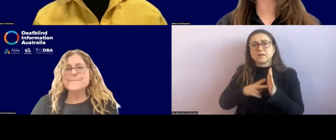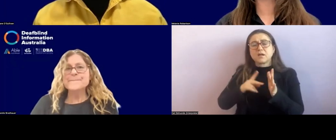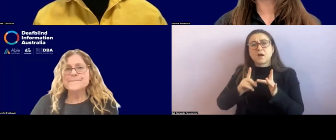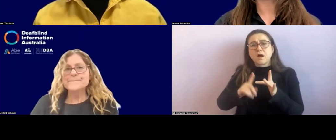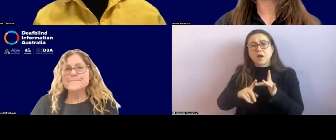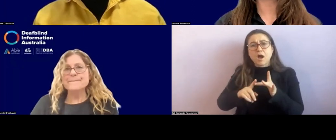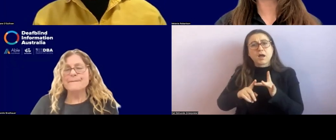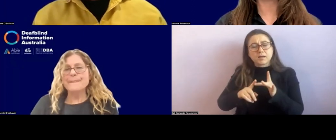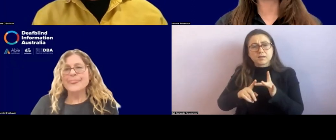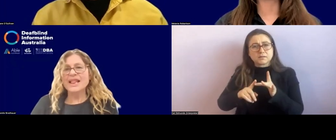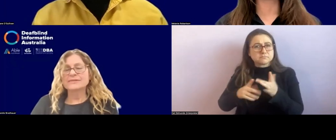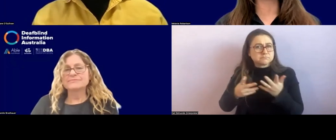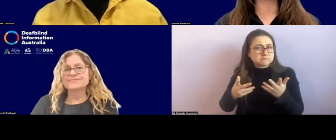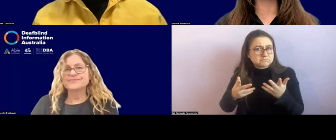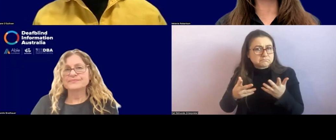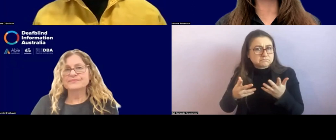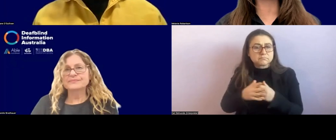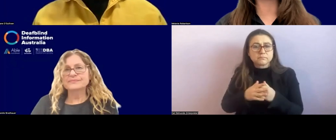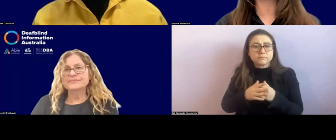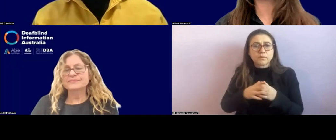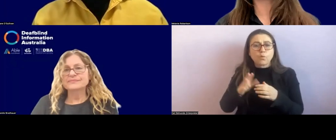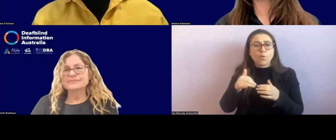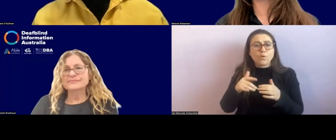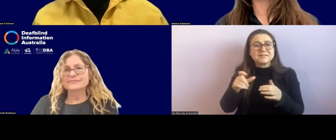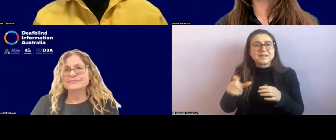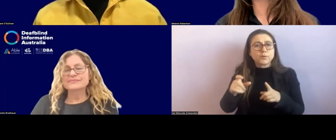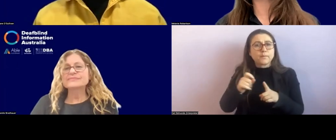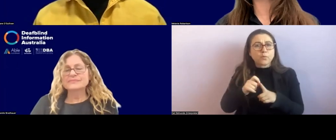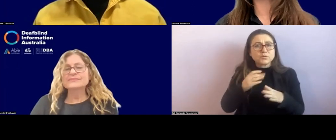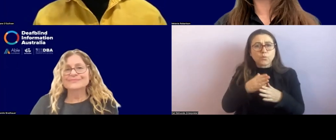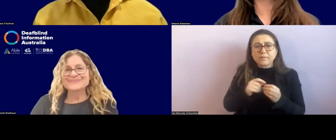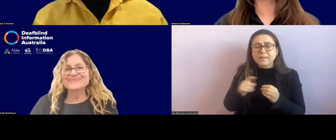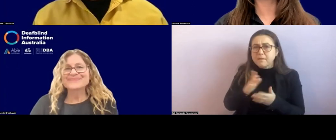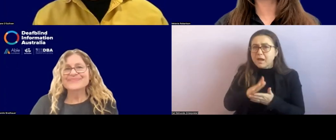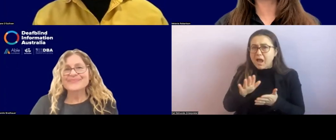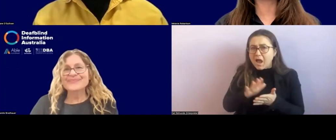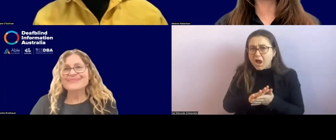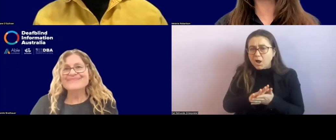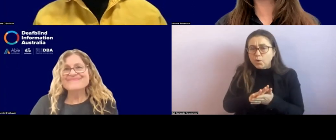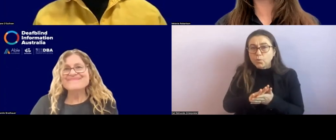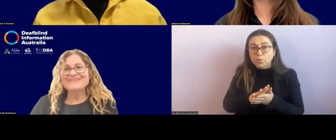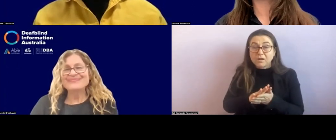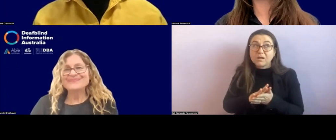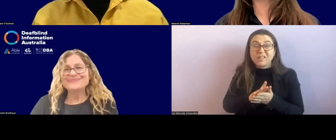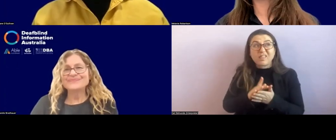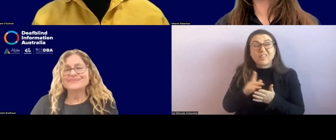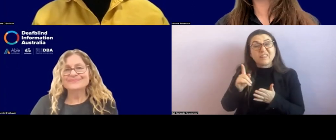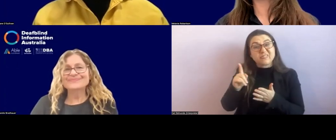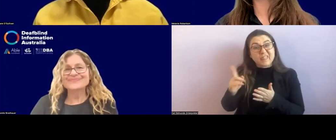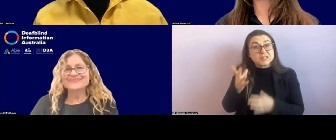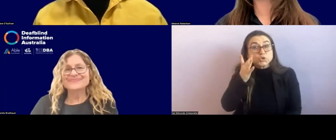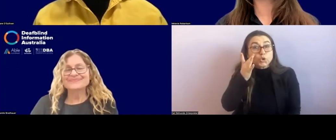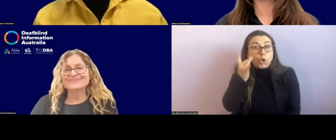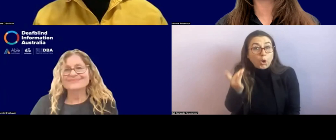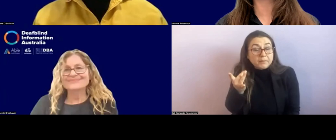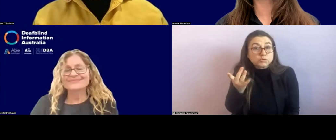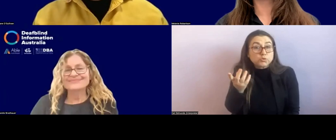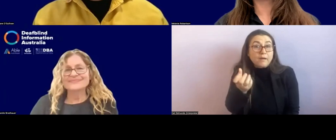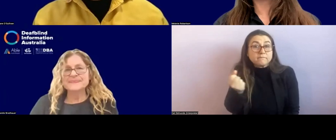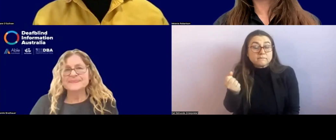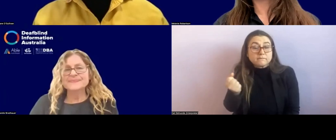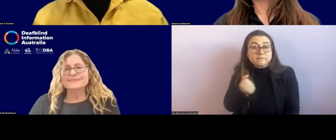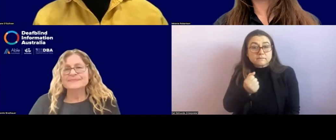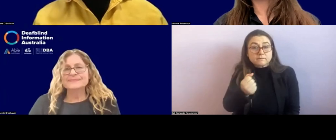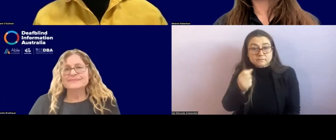impairment, um, and cerebral palsy. So that combination, which is often a common, common combination of, um,